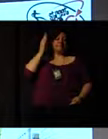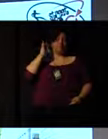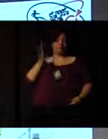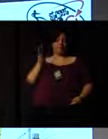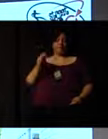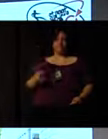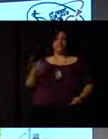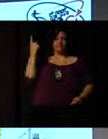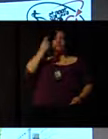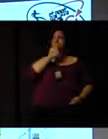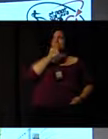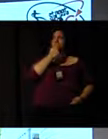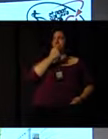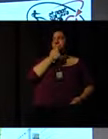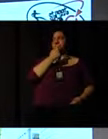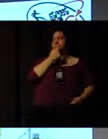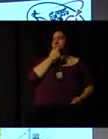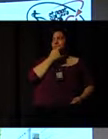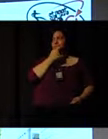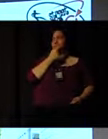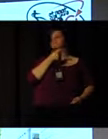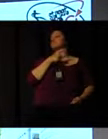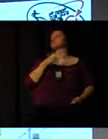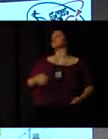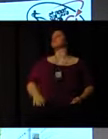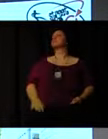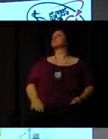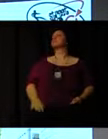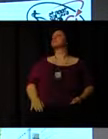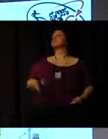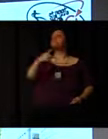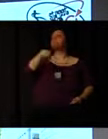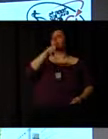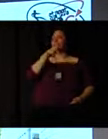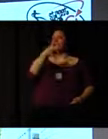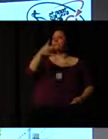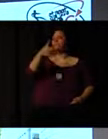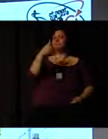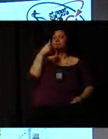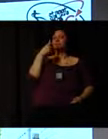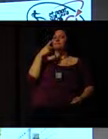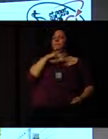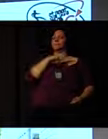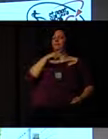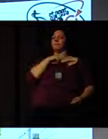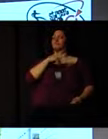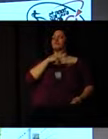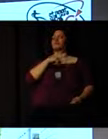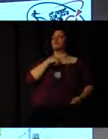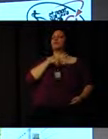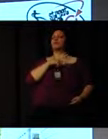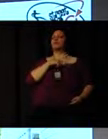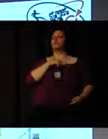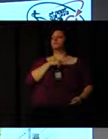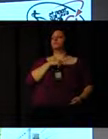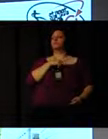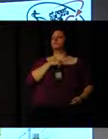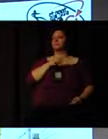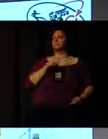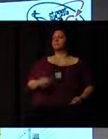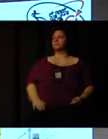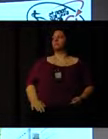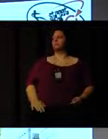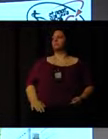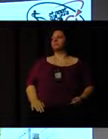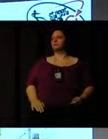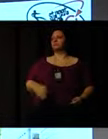you know, an Olympic Games and a World Cup coming up. And I can't sort of emphasise enough how you need to absolutely